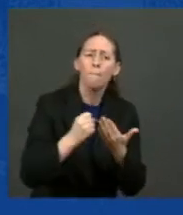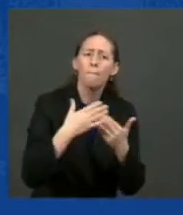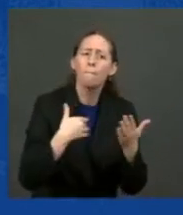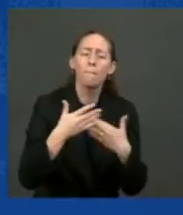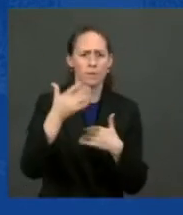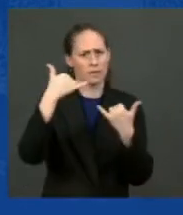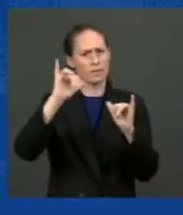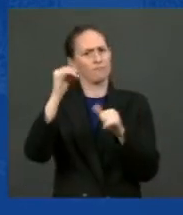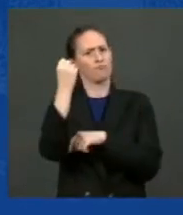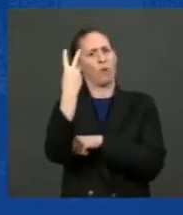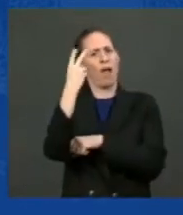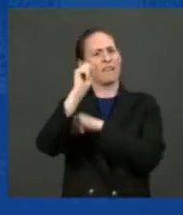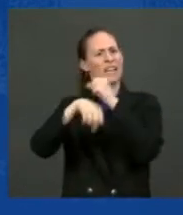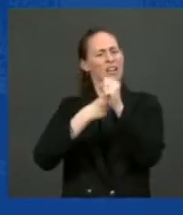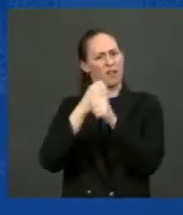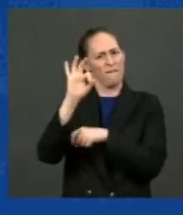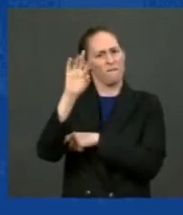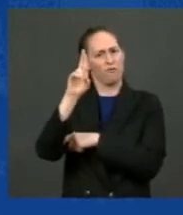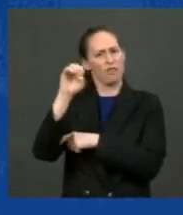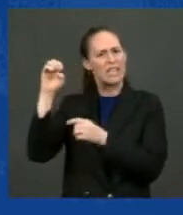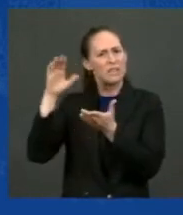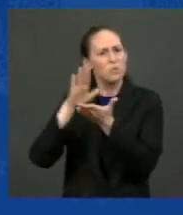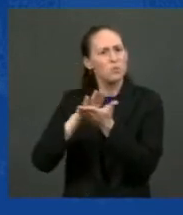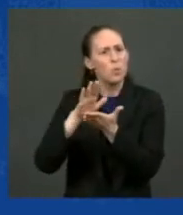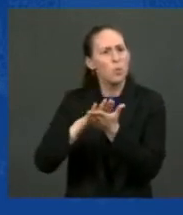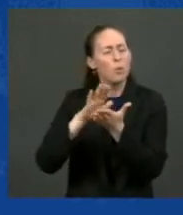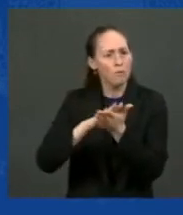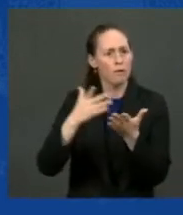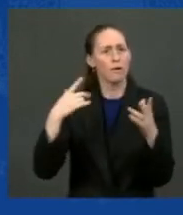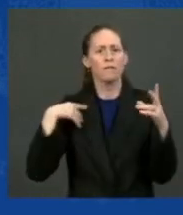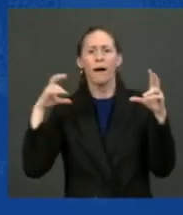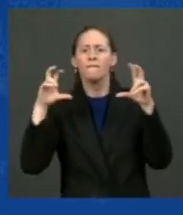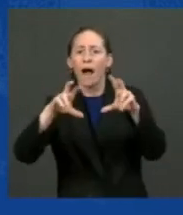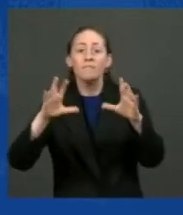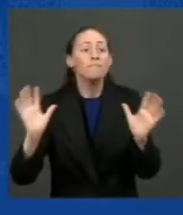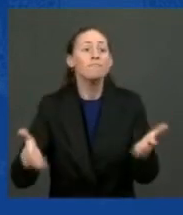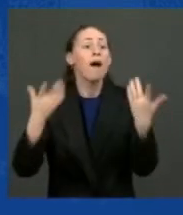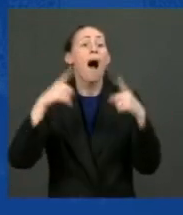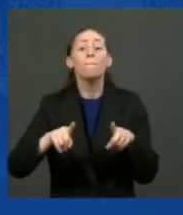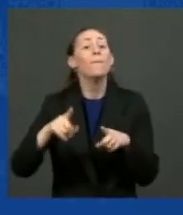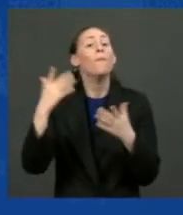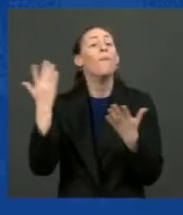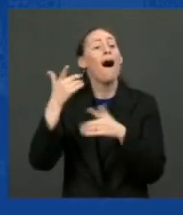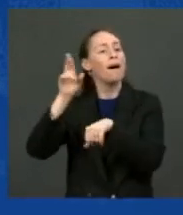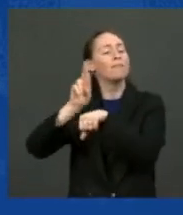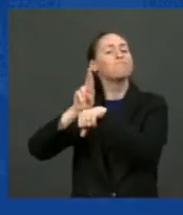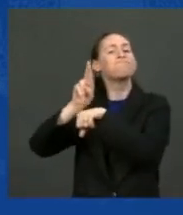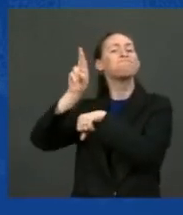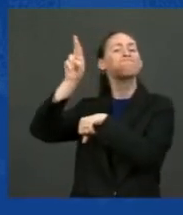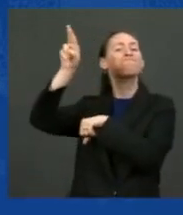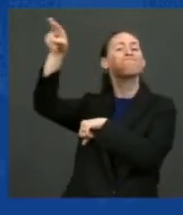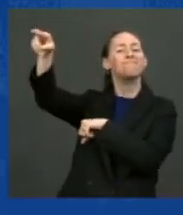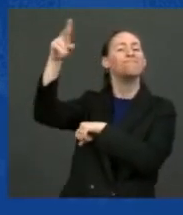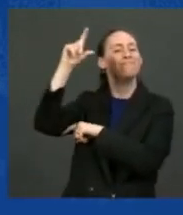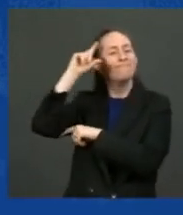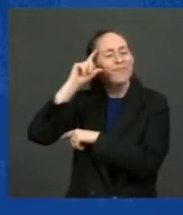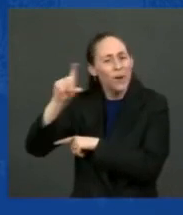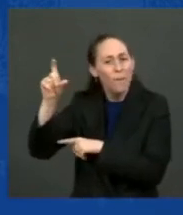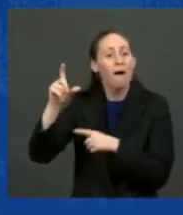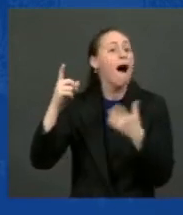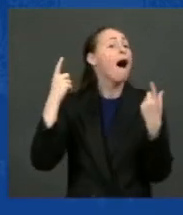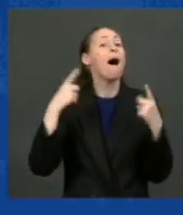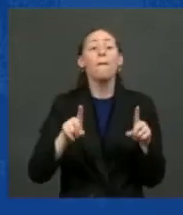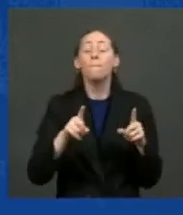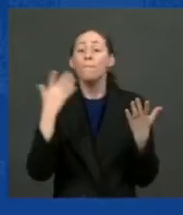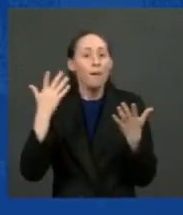We invested to win the space race. We led the world in research and development and led to the creation of the Internet. And, you know, but